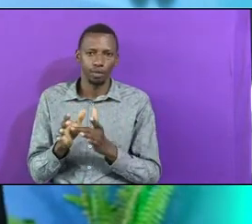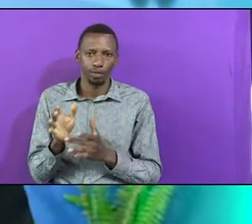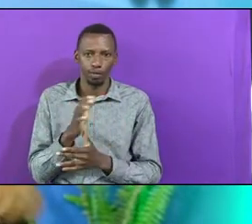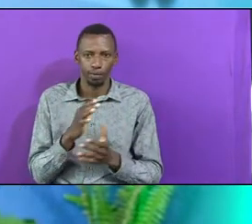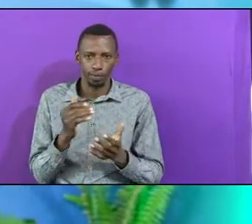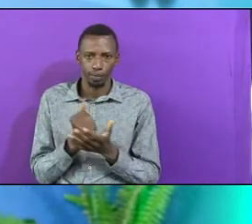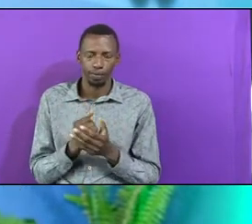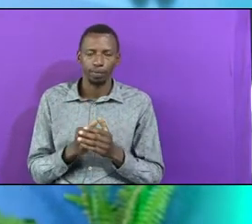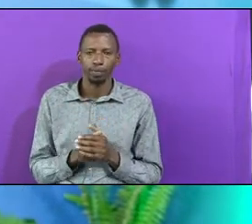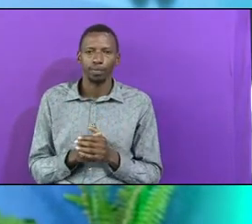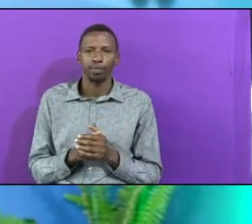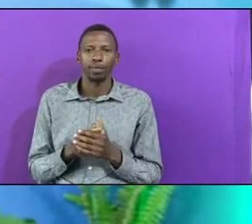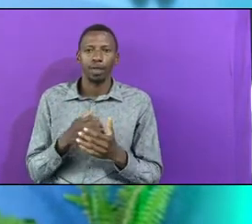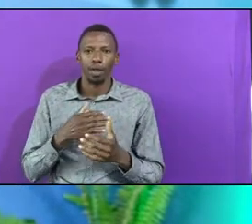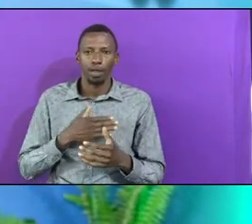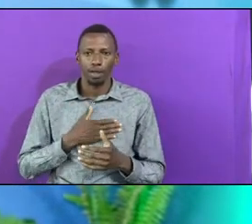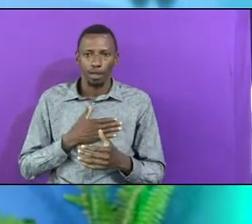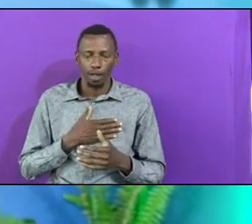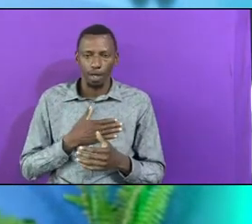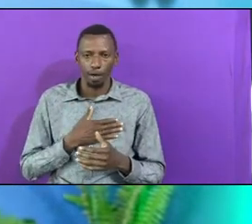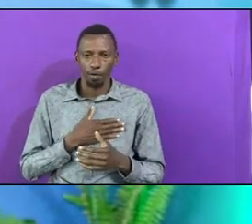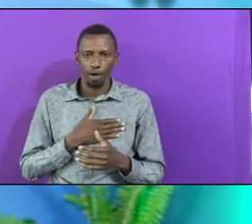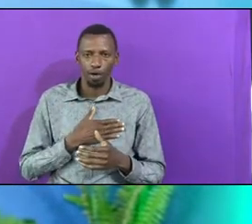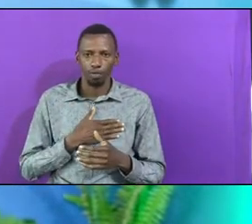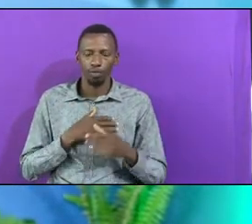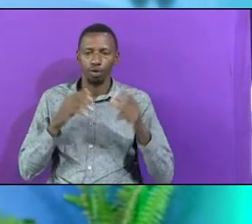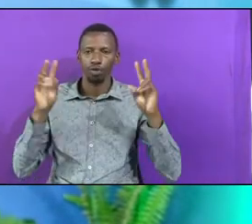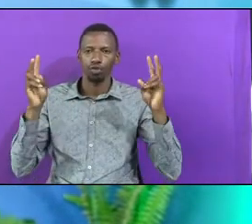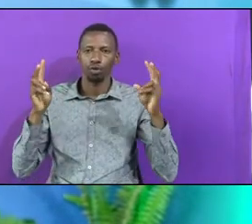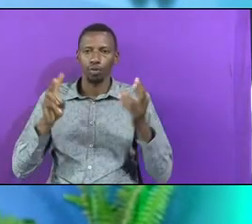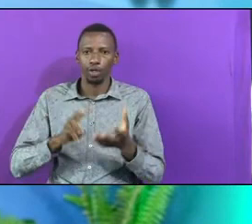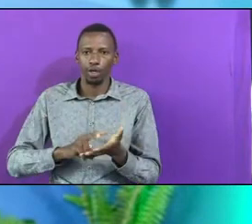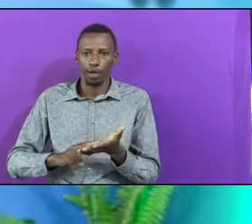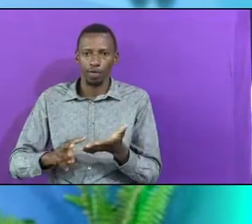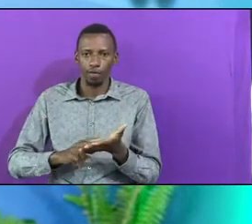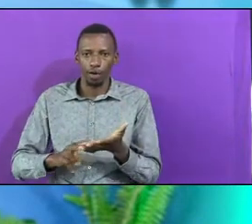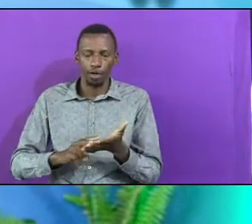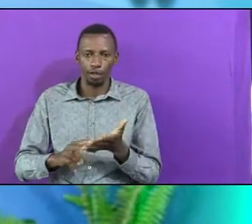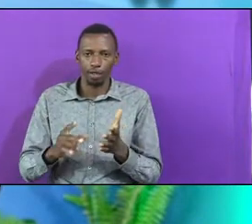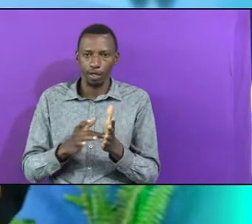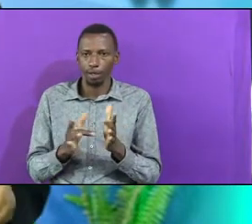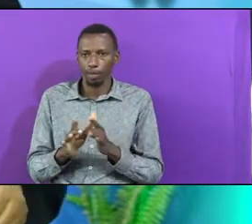Our key text is taken from the book of Matthew.